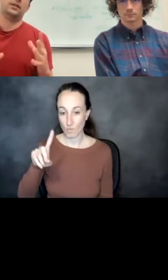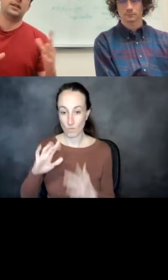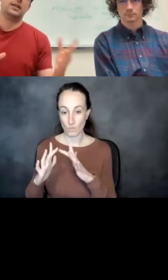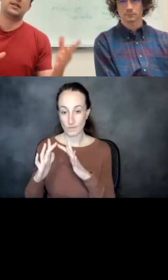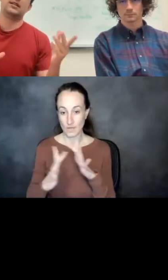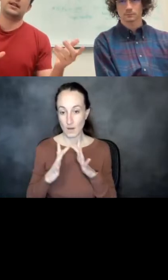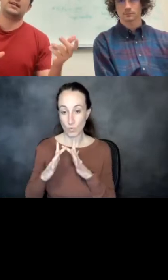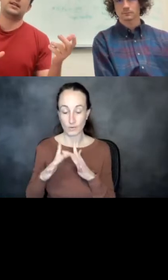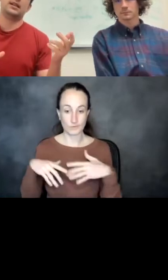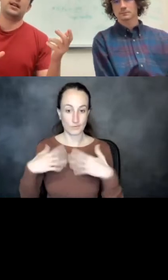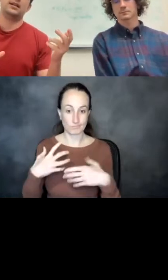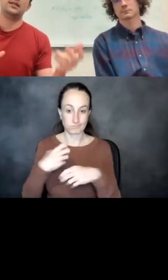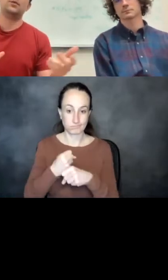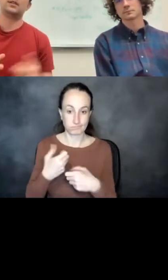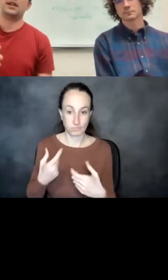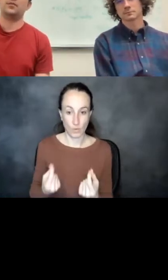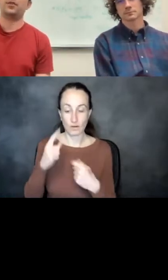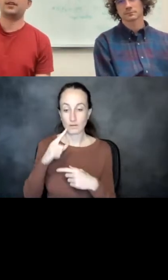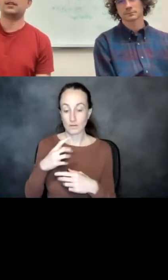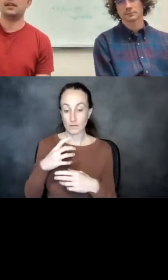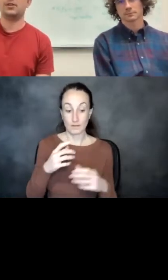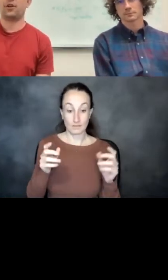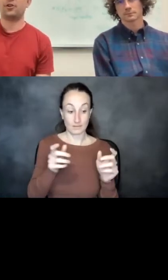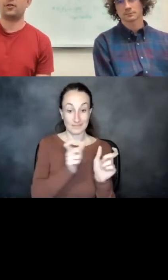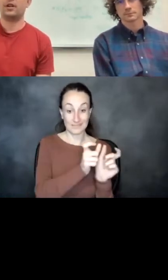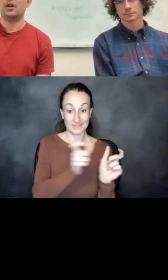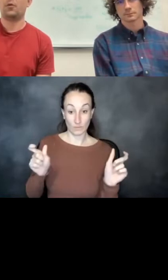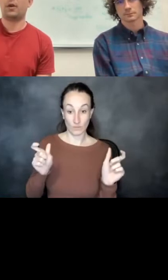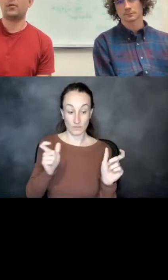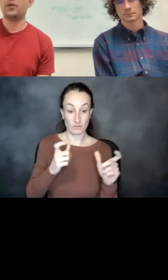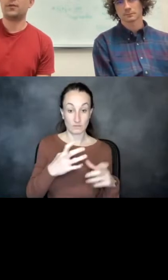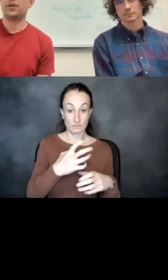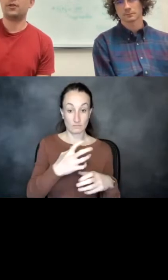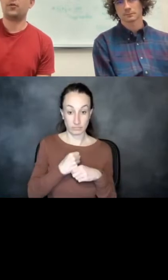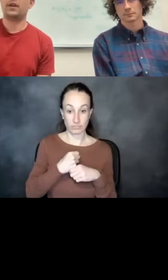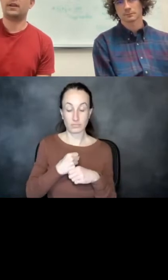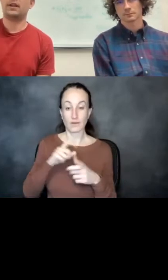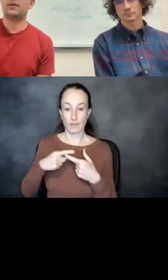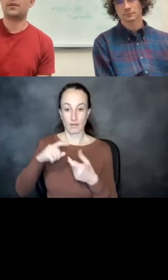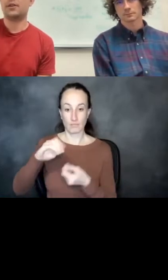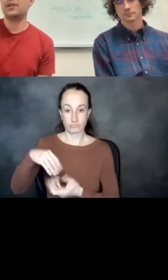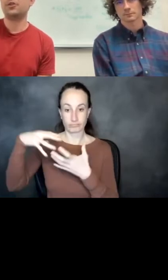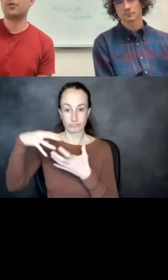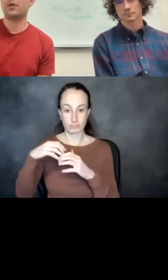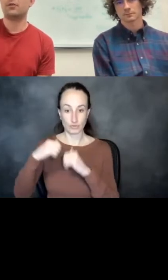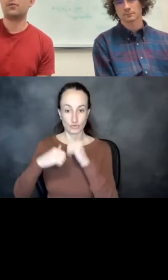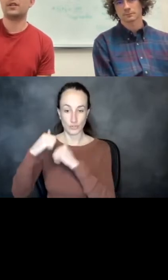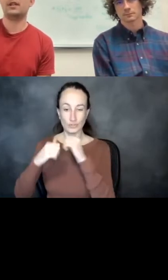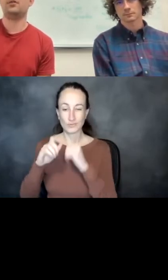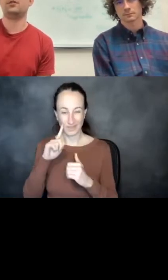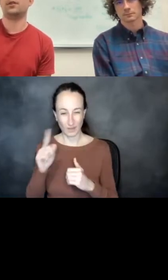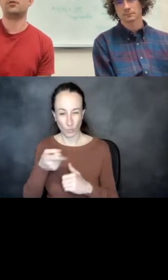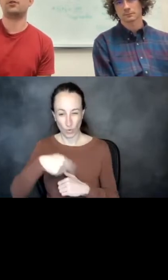what it does is it takes in a sequence and predicts a structure. We're probably most familiar with the kind of Cartesian coordinate